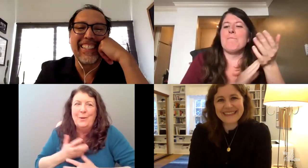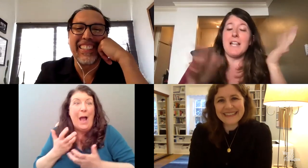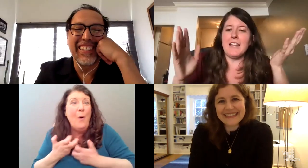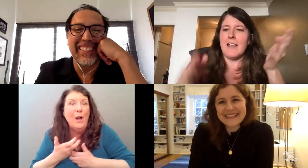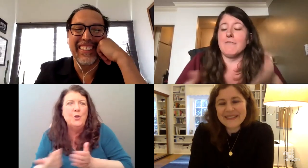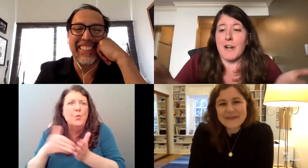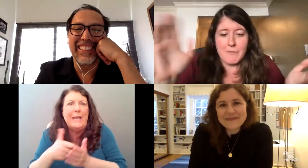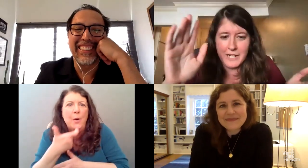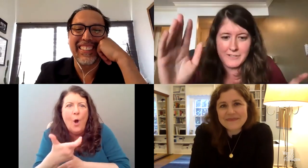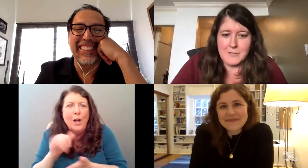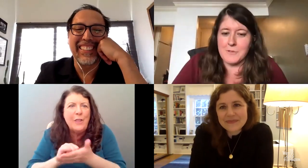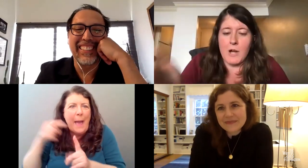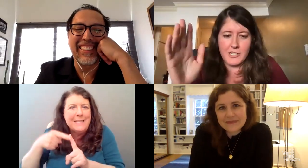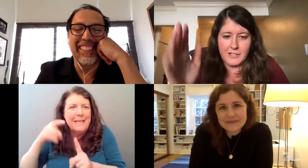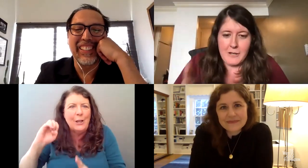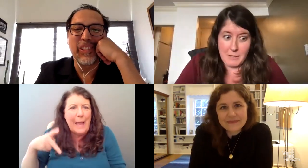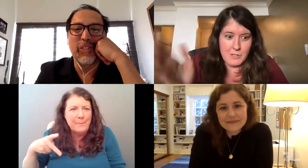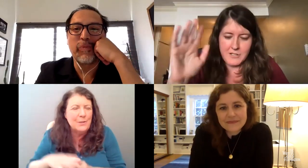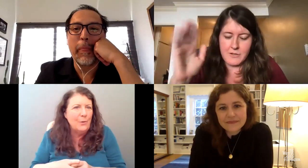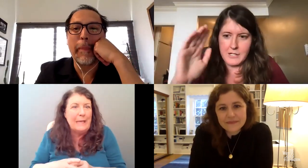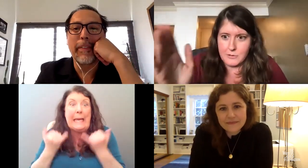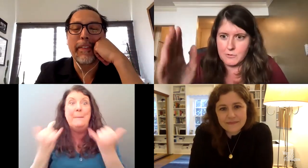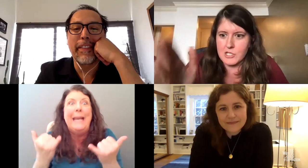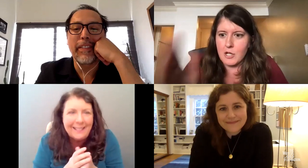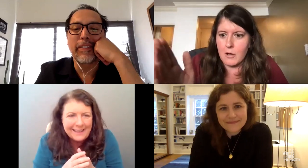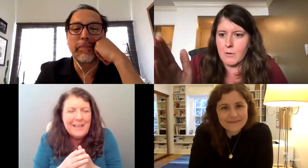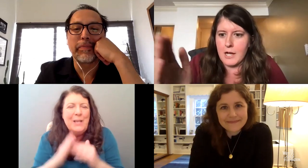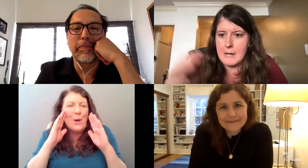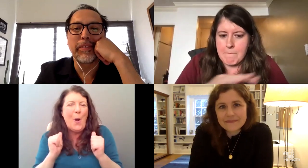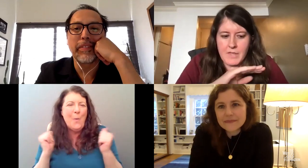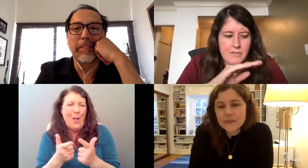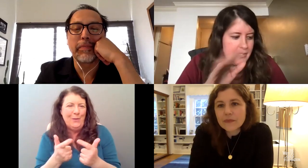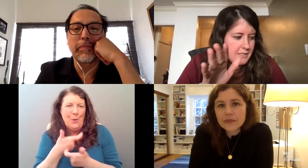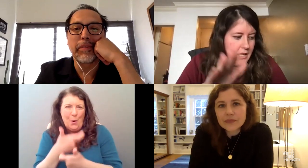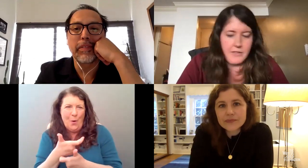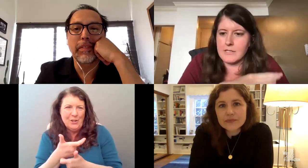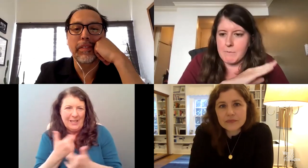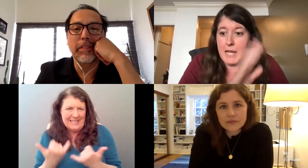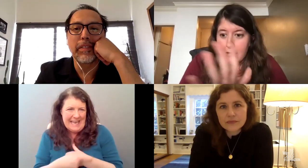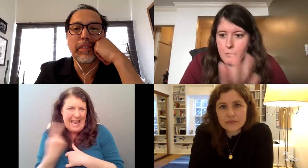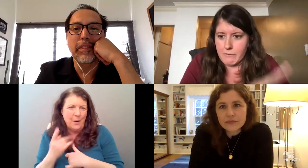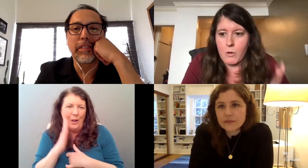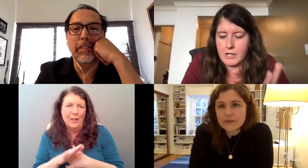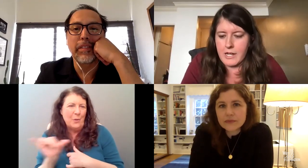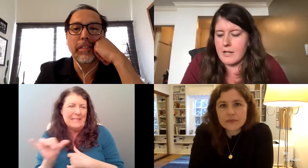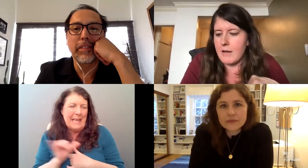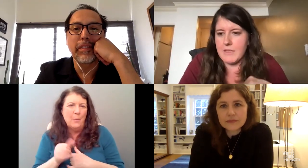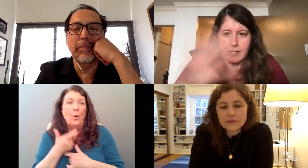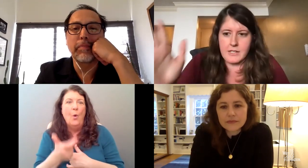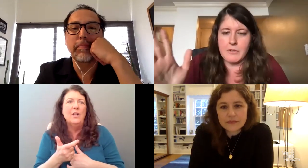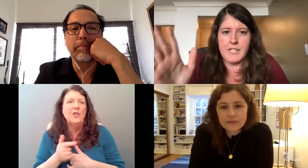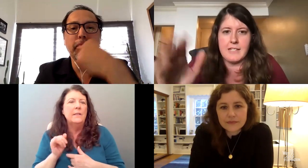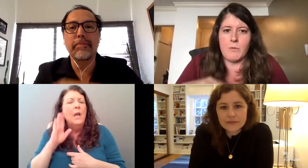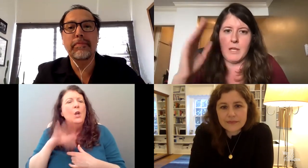Um, but, and for everyone else who's watching, um, that wants to do that too, just know, um, this, uh, this panel, we recorded it,